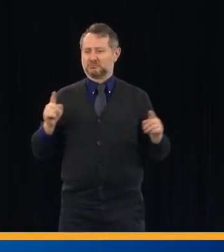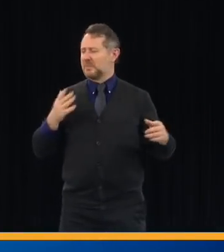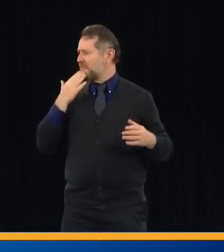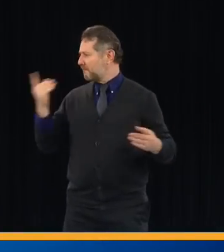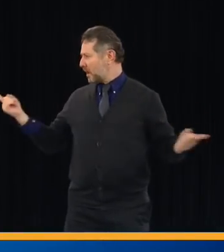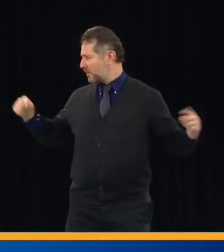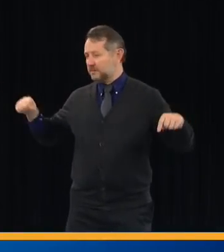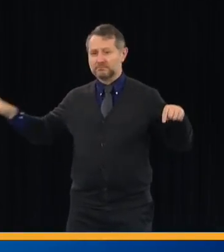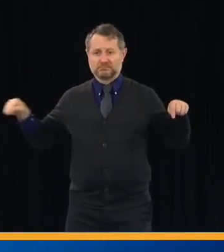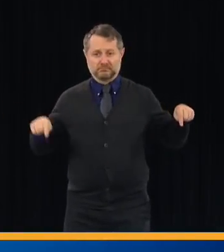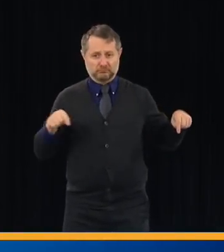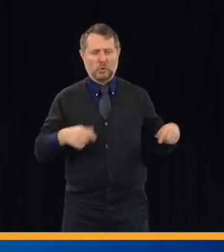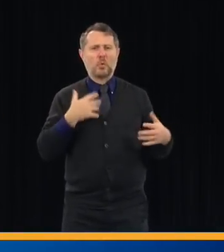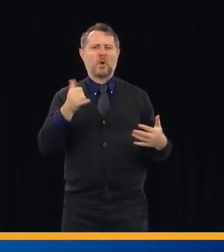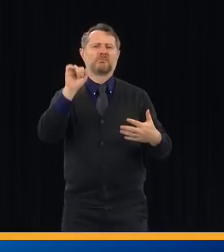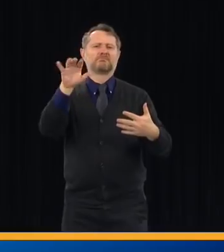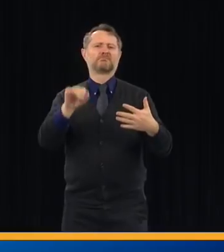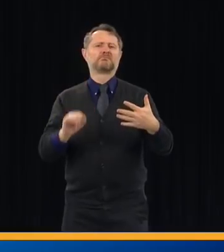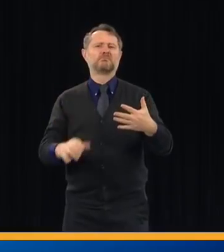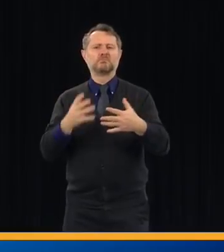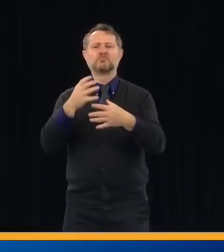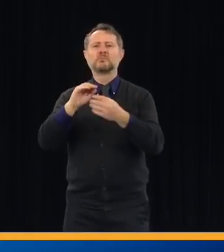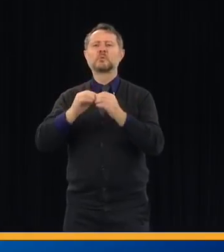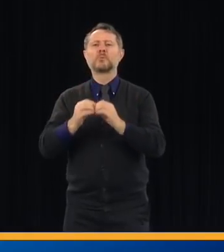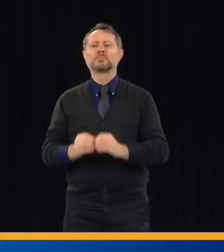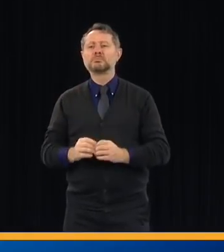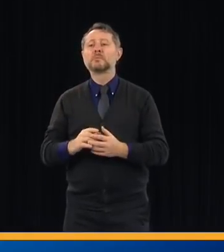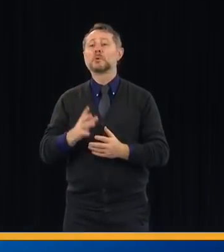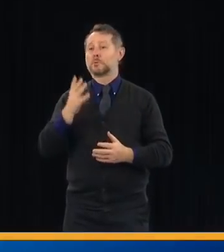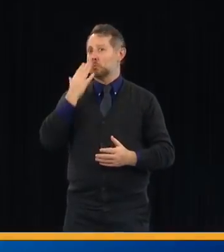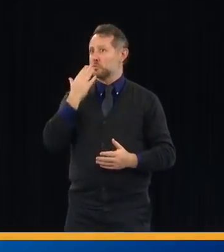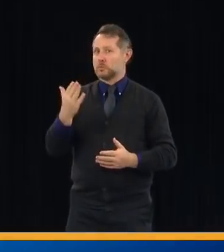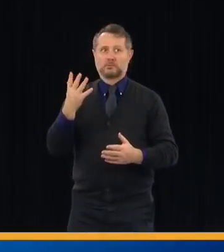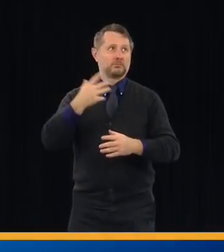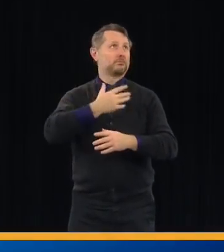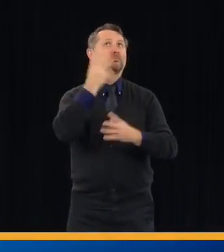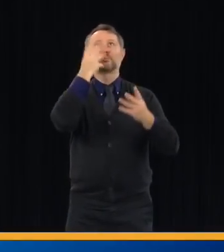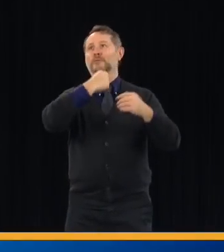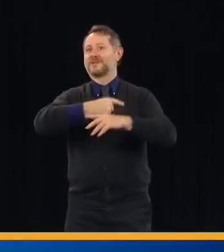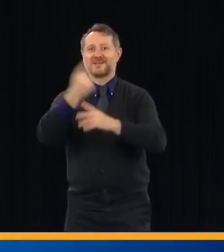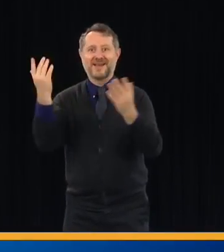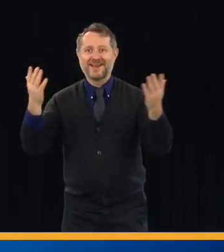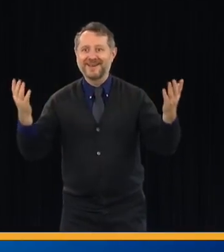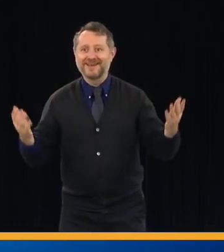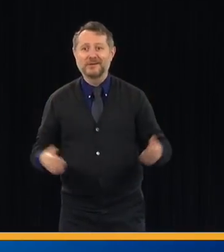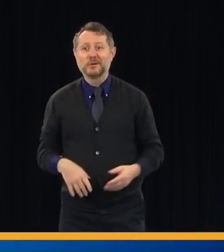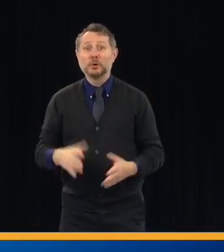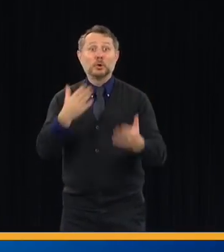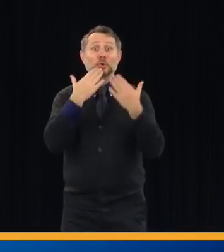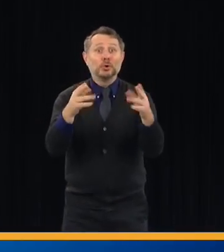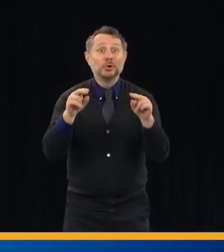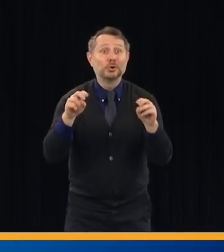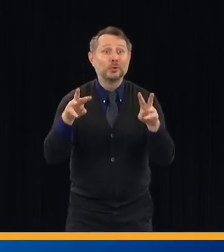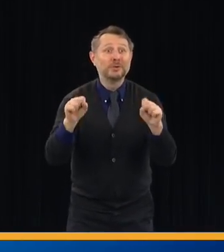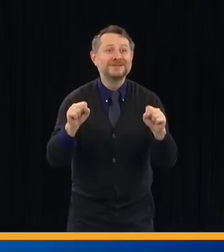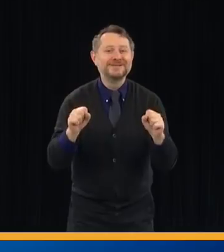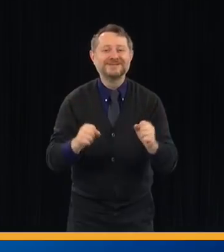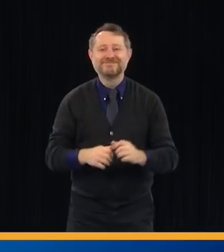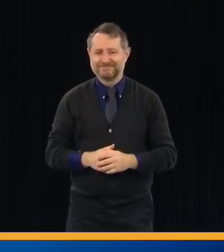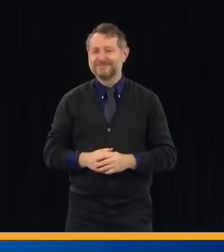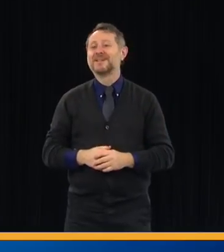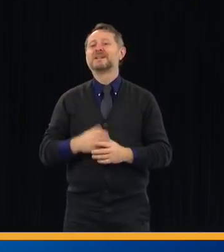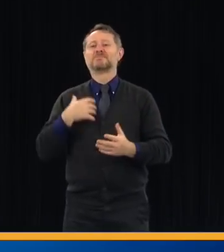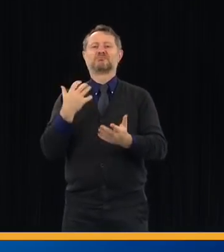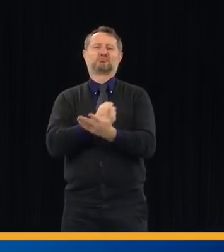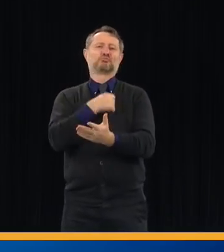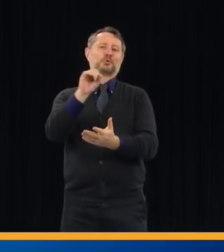are today on this beautiful day. Let's start with the good news, because we deserve some good news. Lord